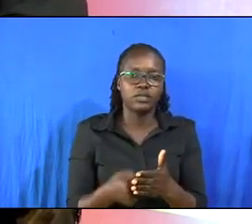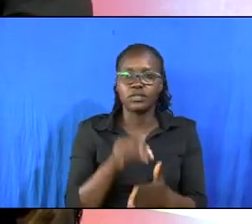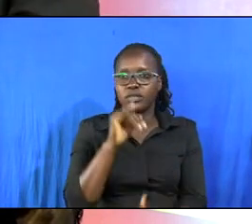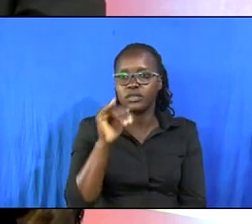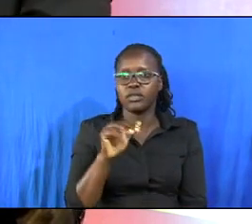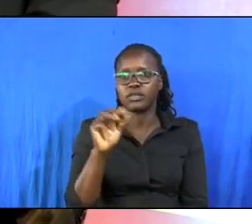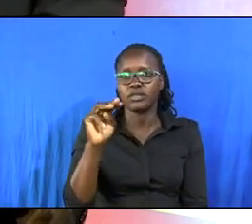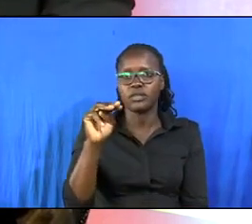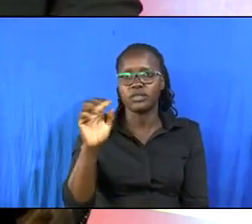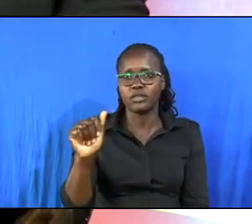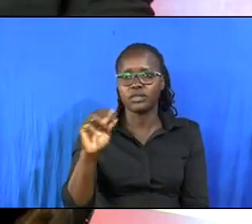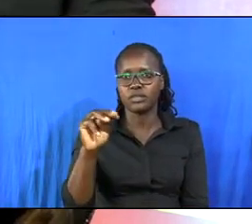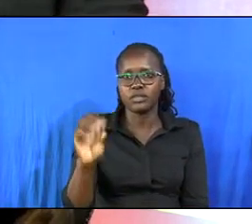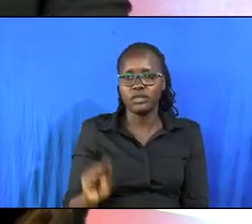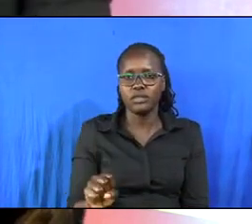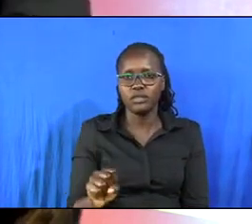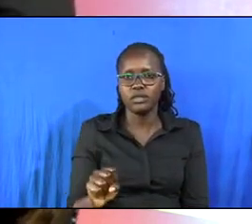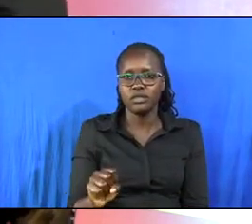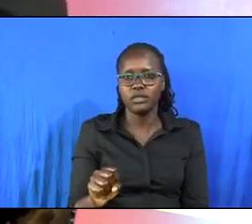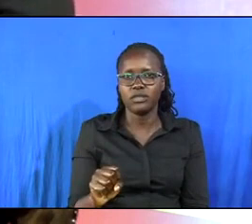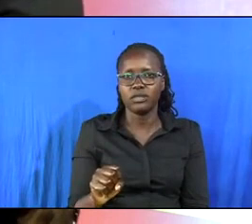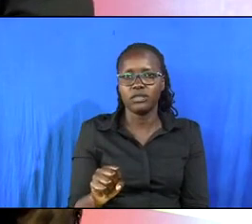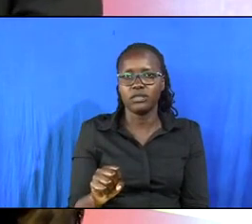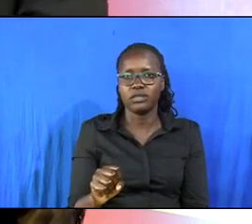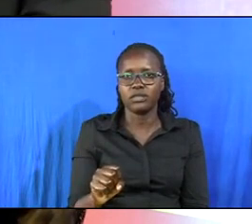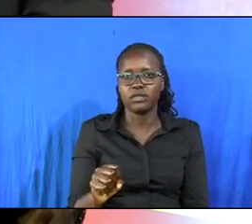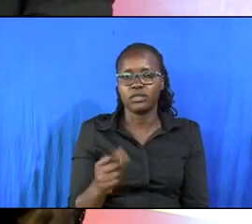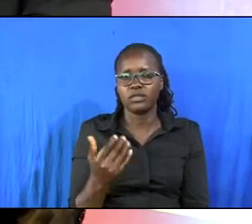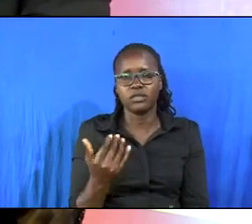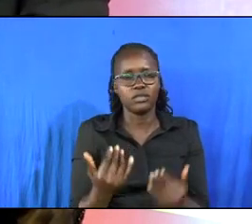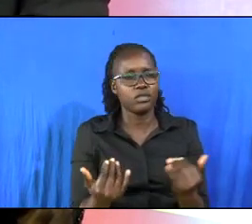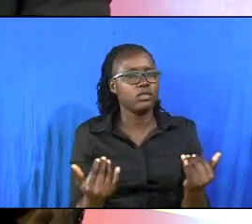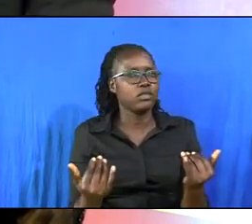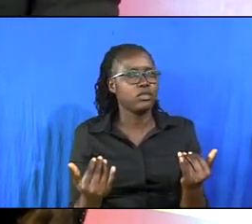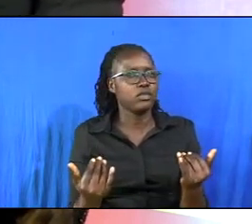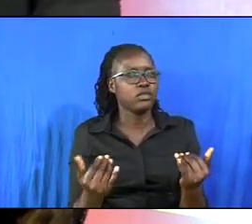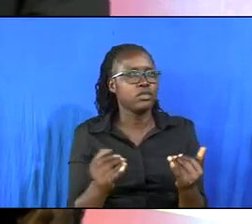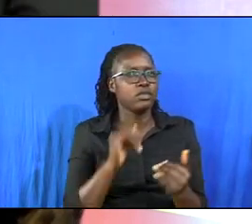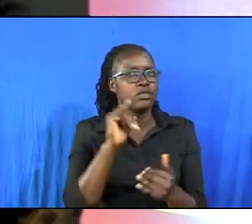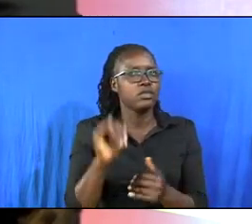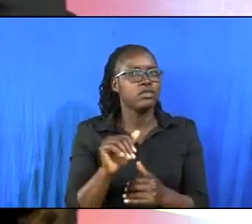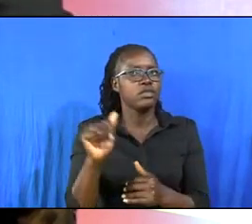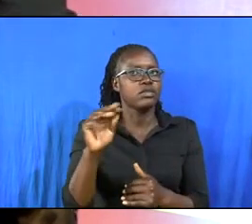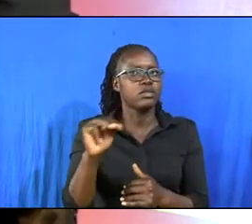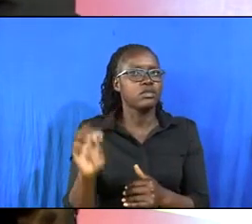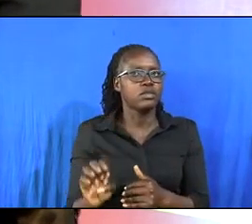that's the book of james that's in james